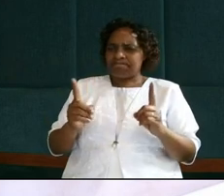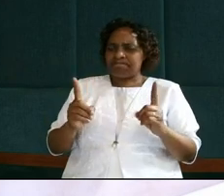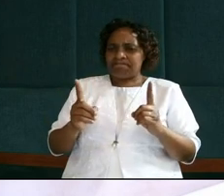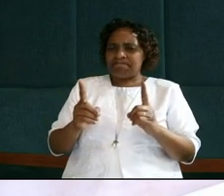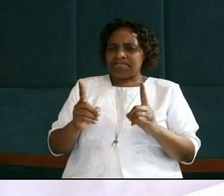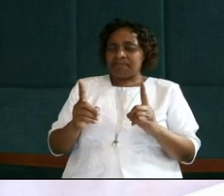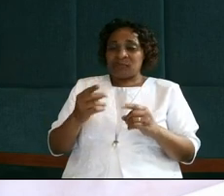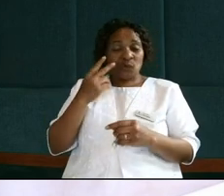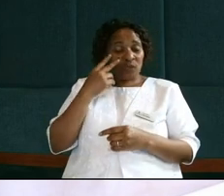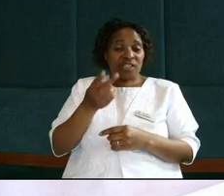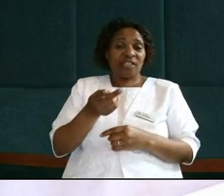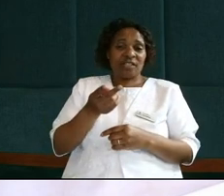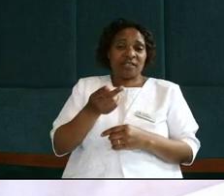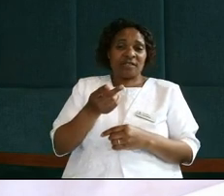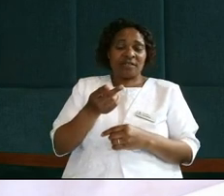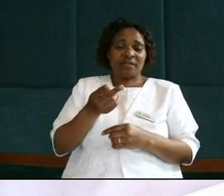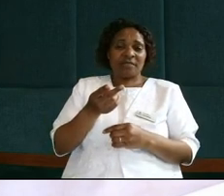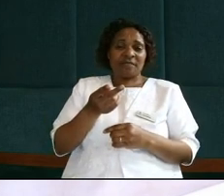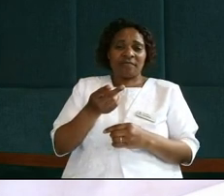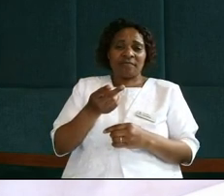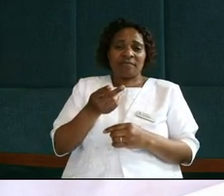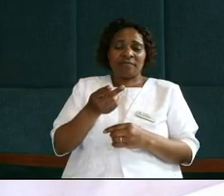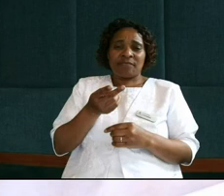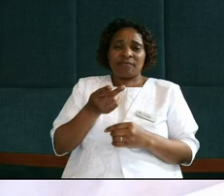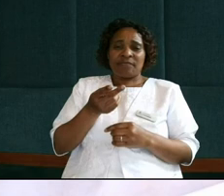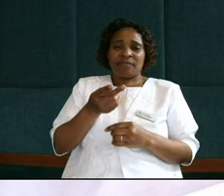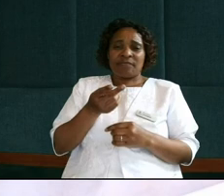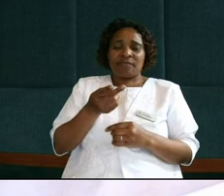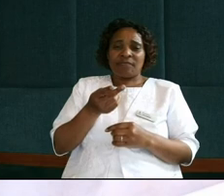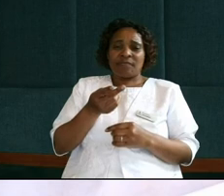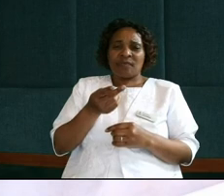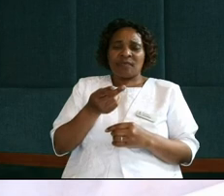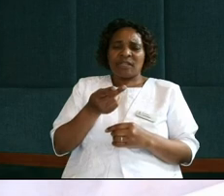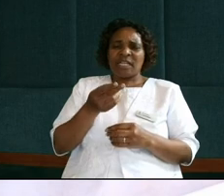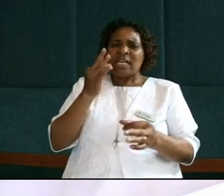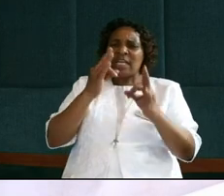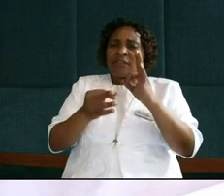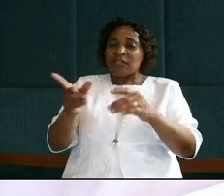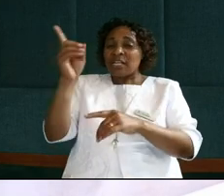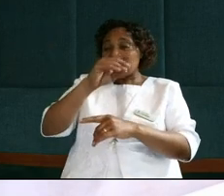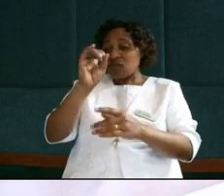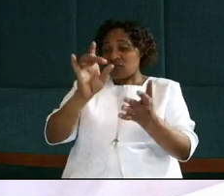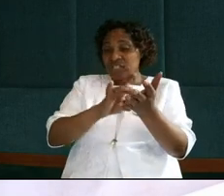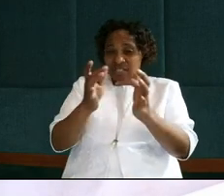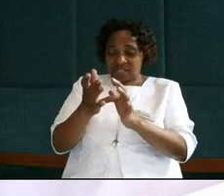You see, in the days of Jesus,